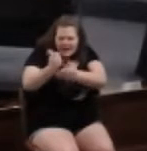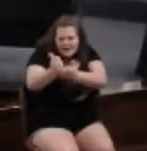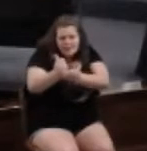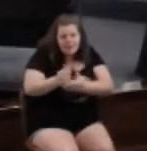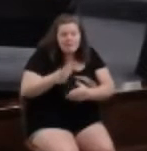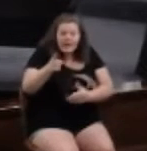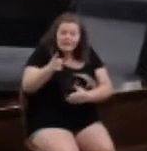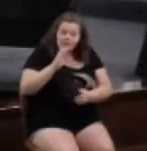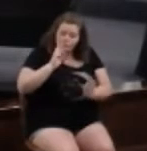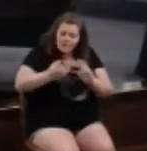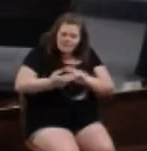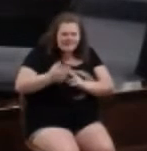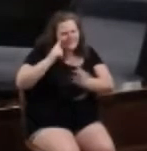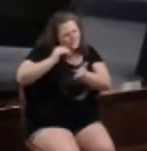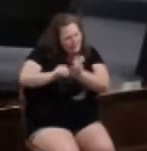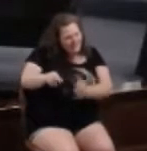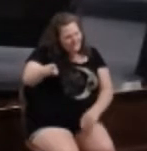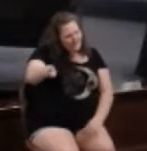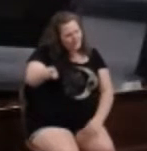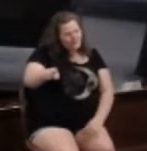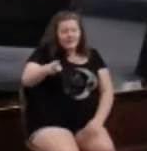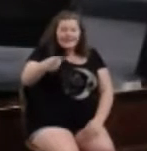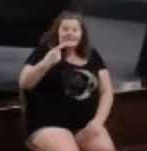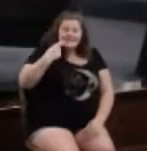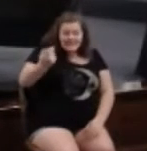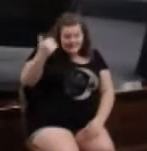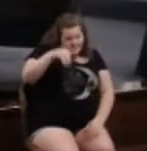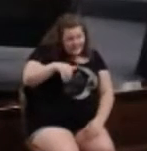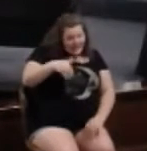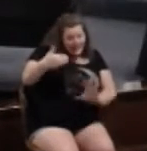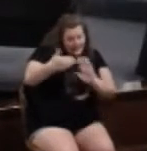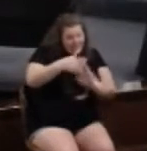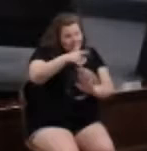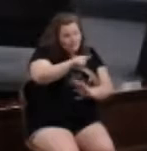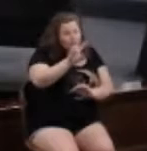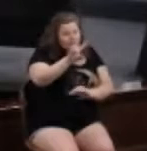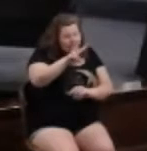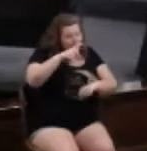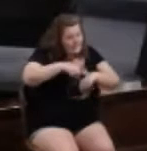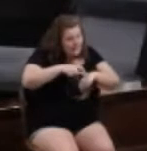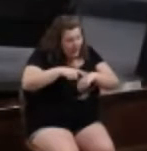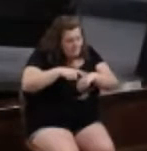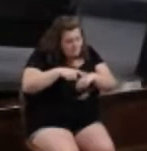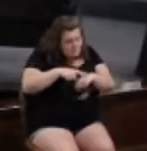forgive him. And if he sins again against you seven times,